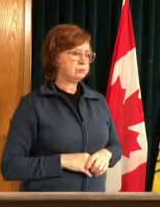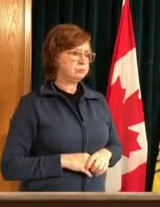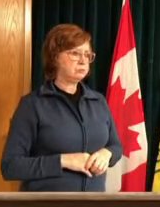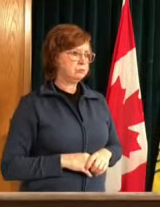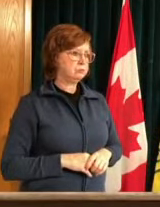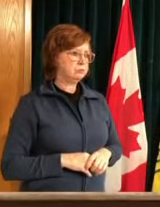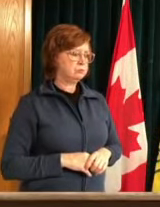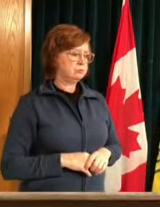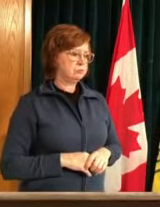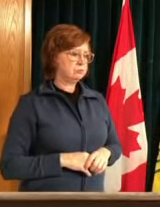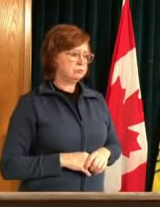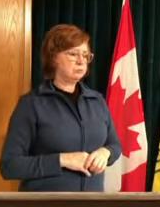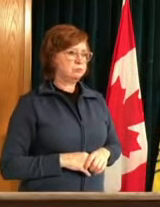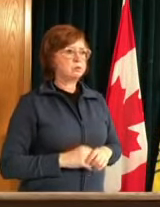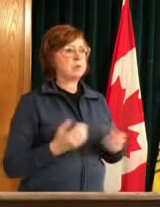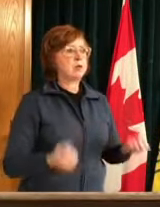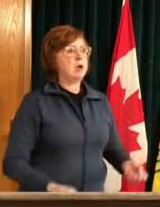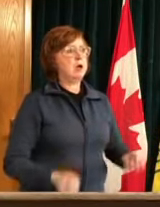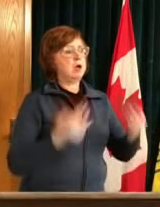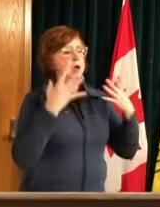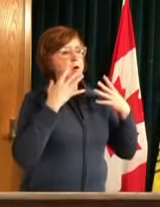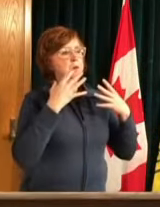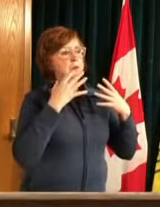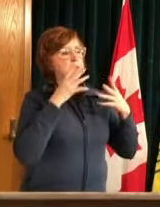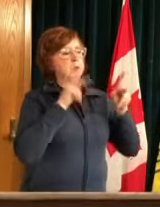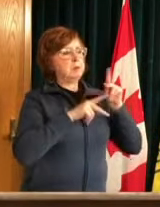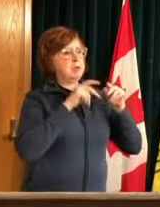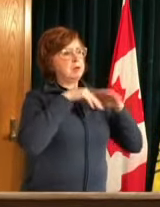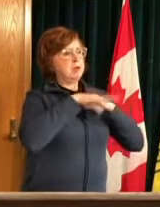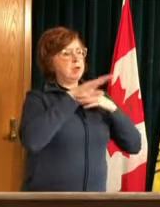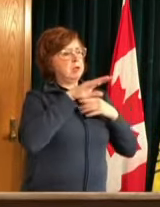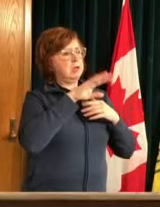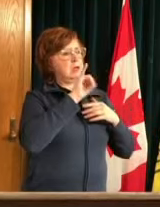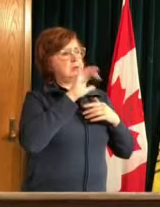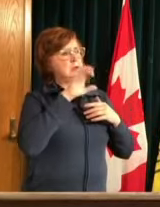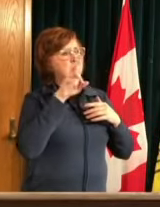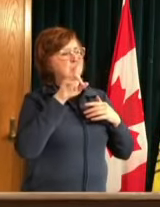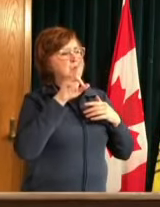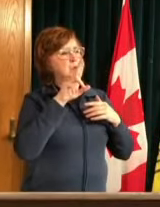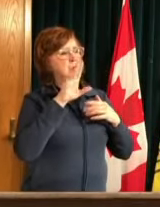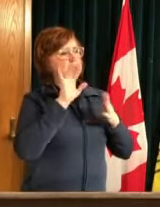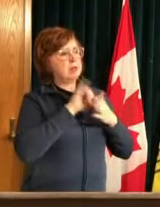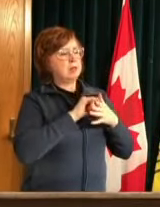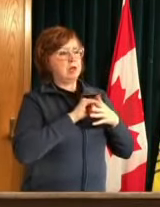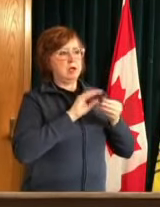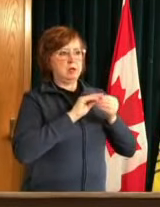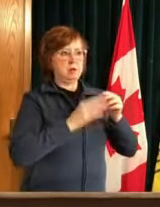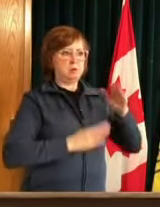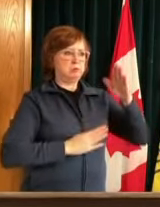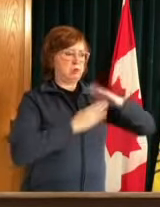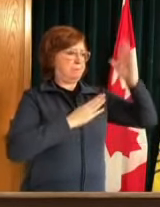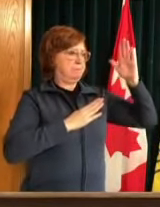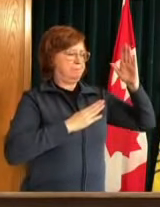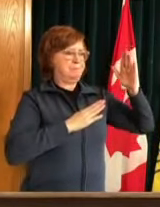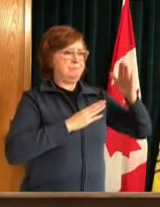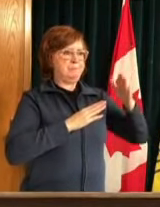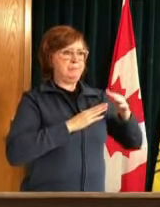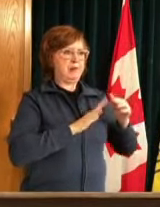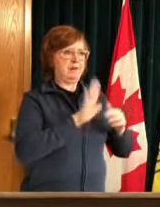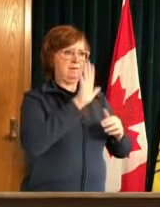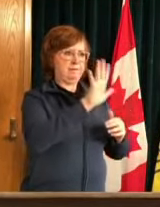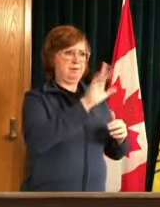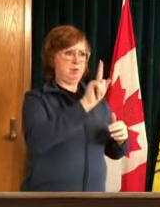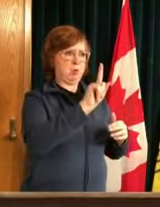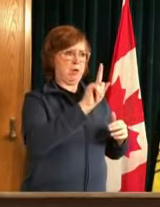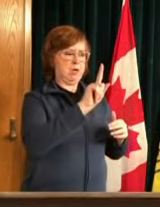receiving intensive care hit a new high of 51 today and that's kind of been the trigger point across canada for uh in other provinces for